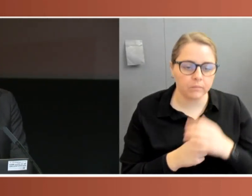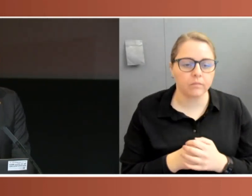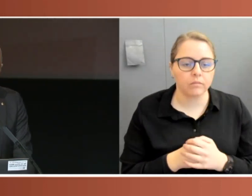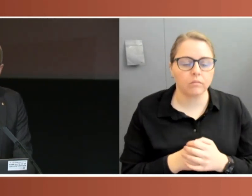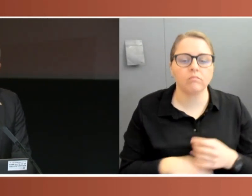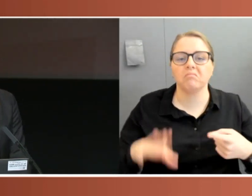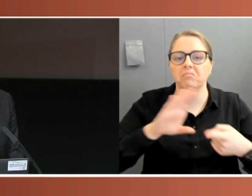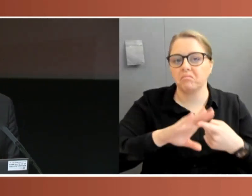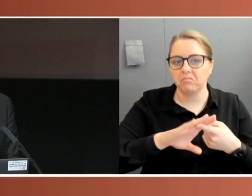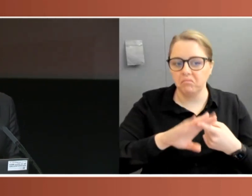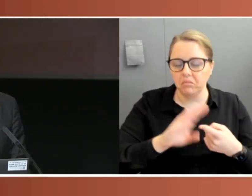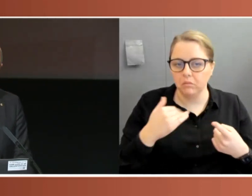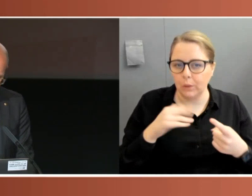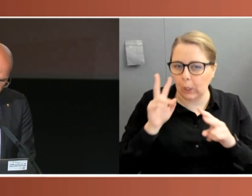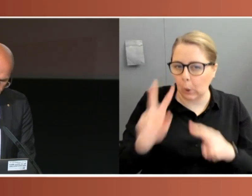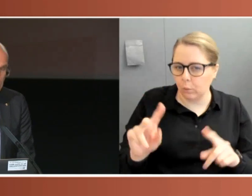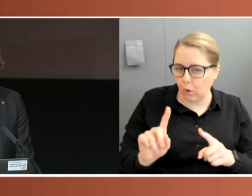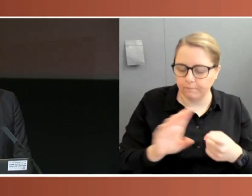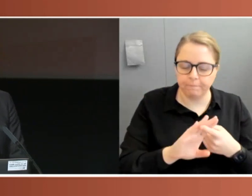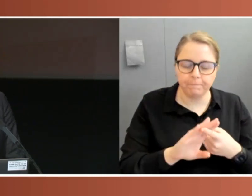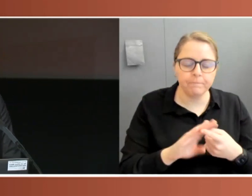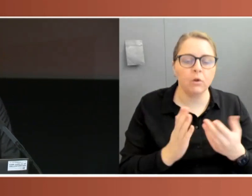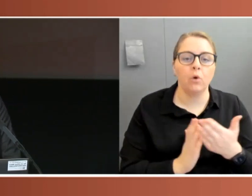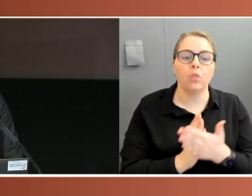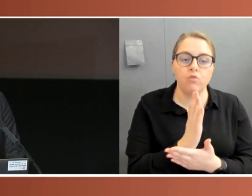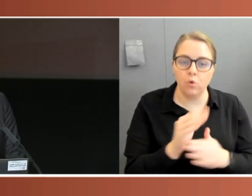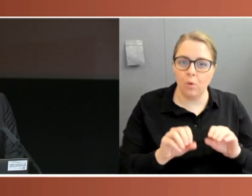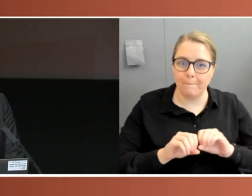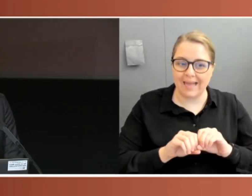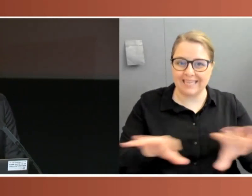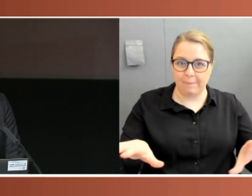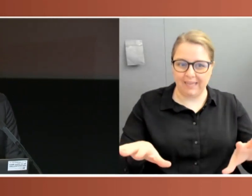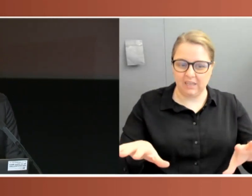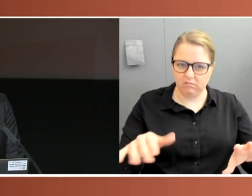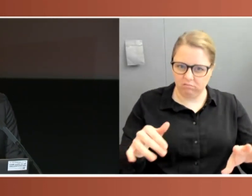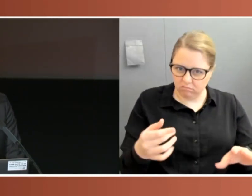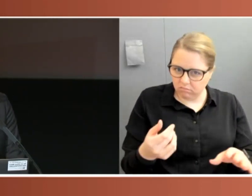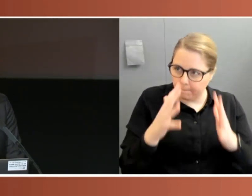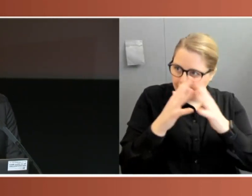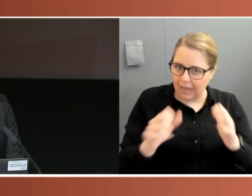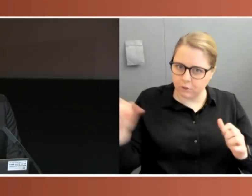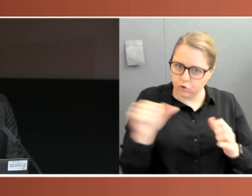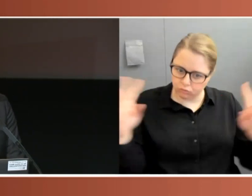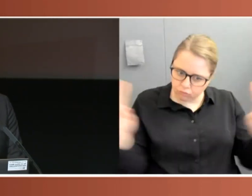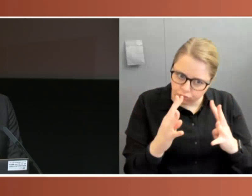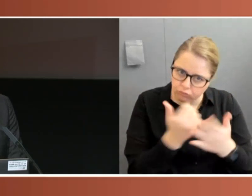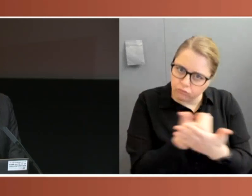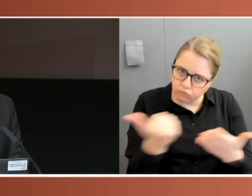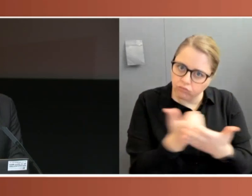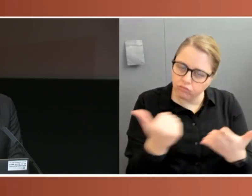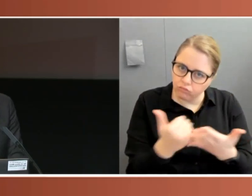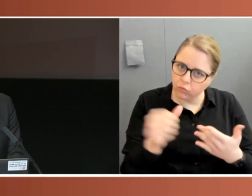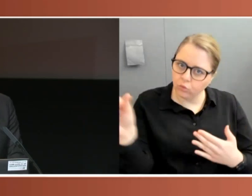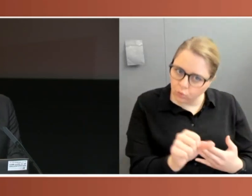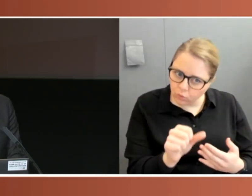lecture is that during a pandemic, you would expect parliament to meet regularly. And it needs to meet regularly because its